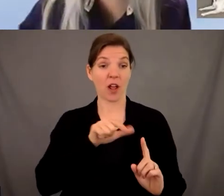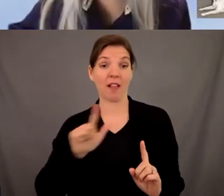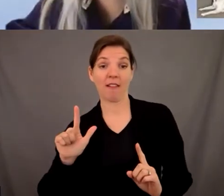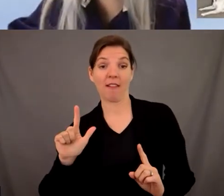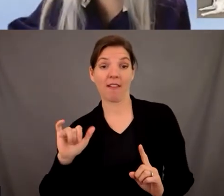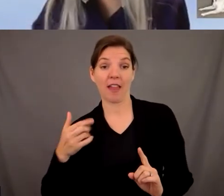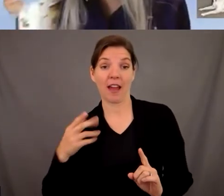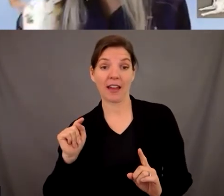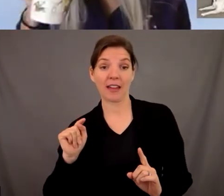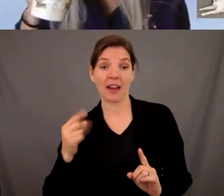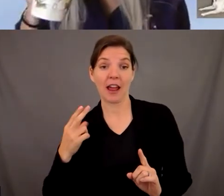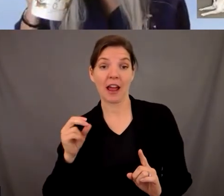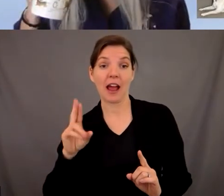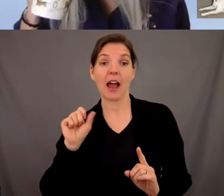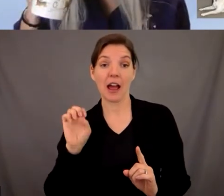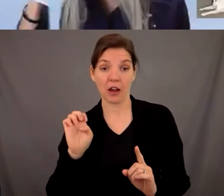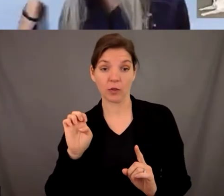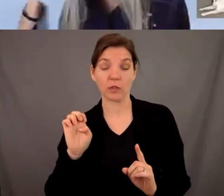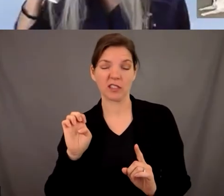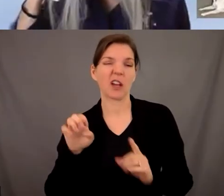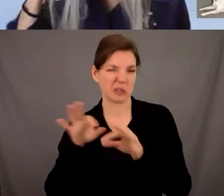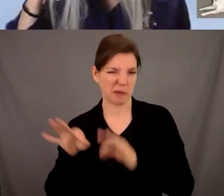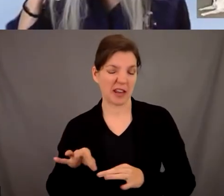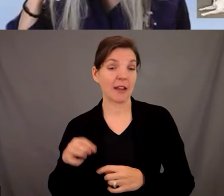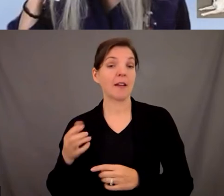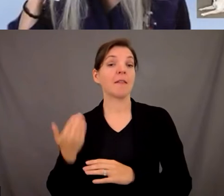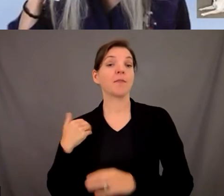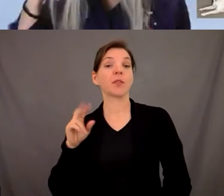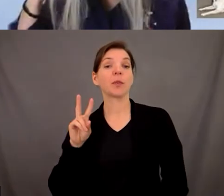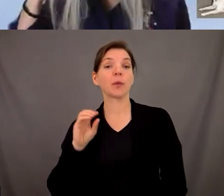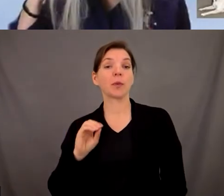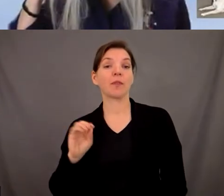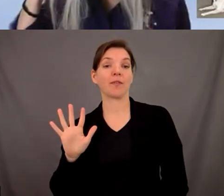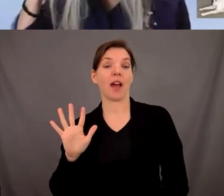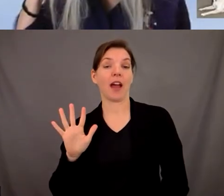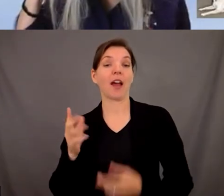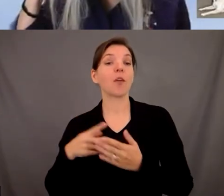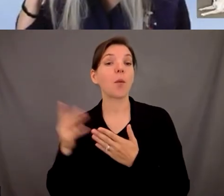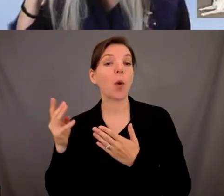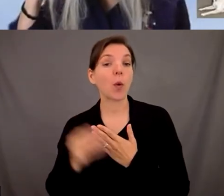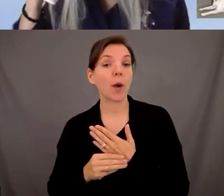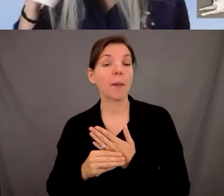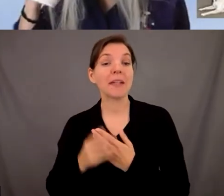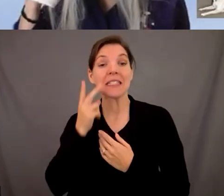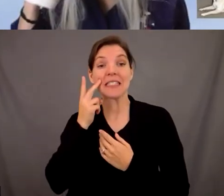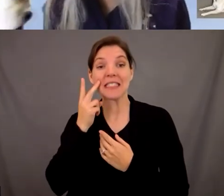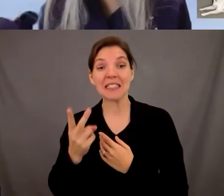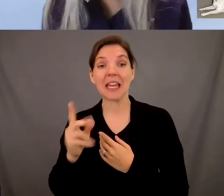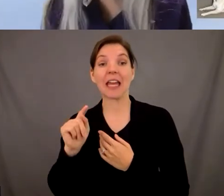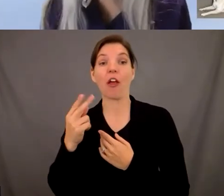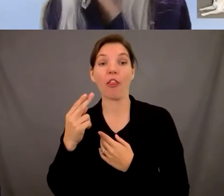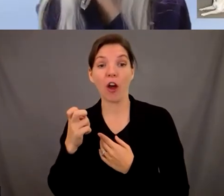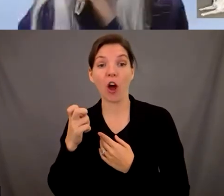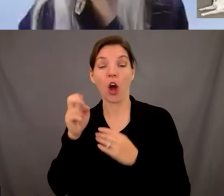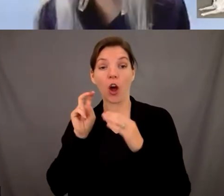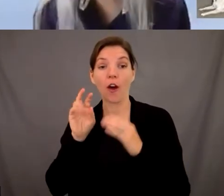2005 we started a see the future program which is um which are various different programs